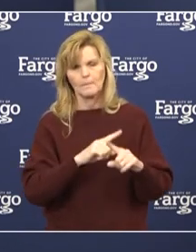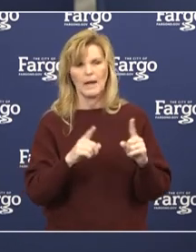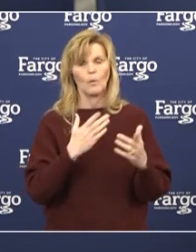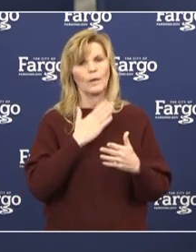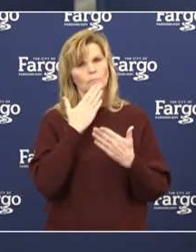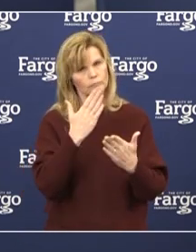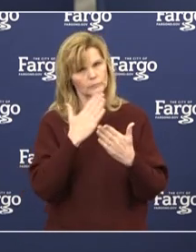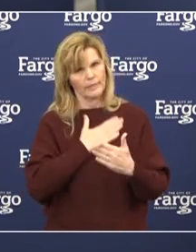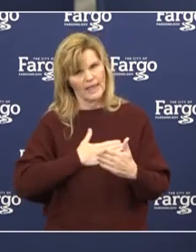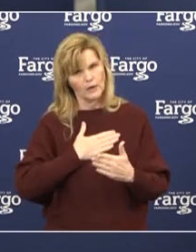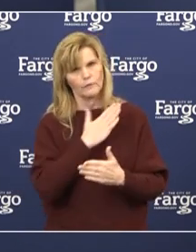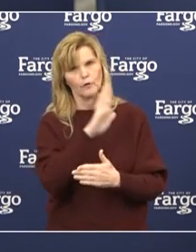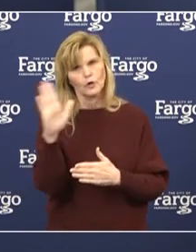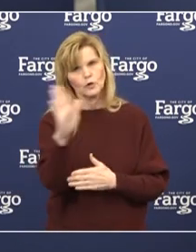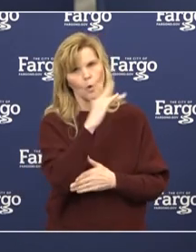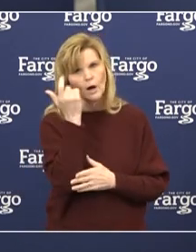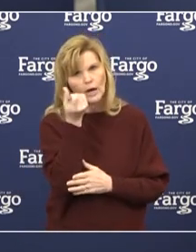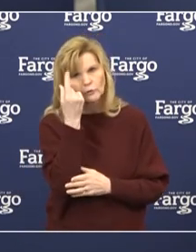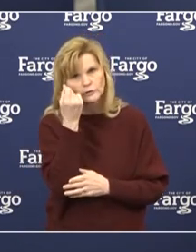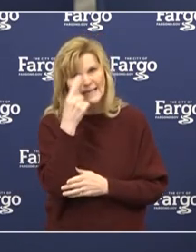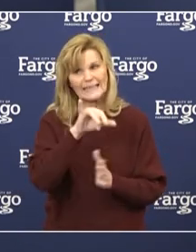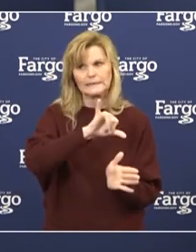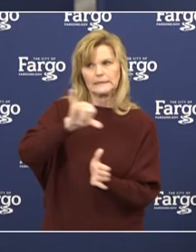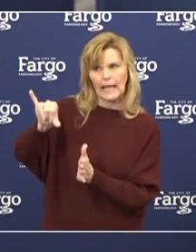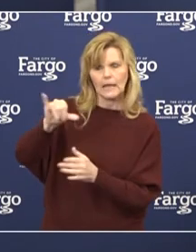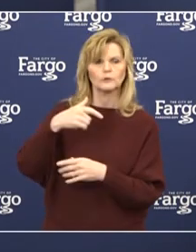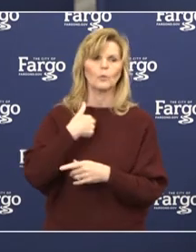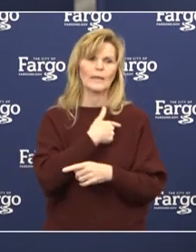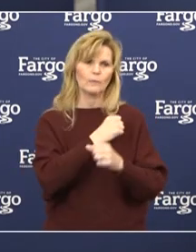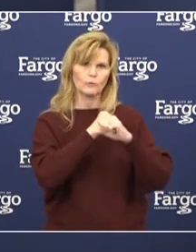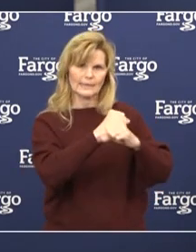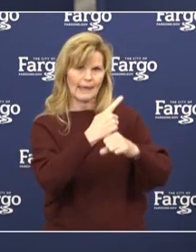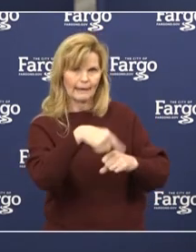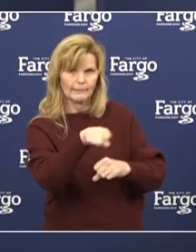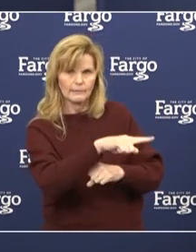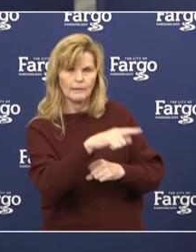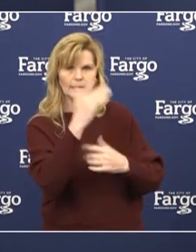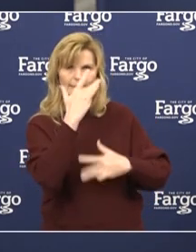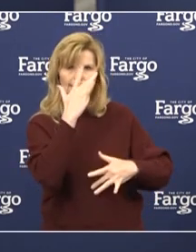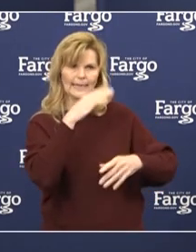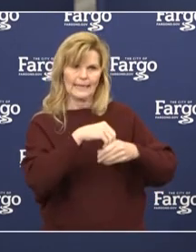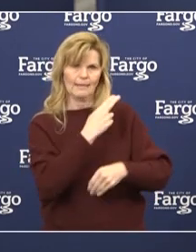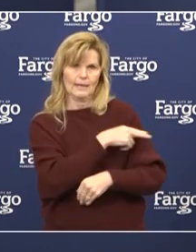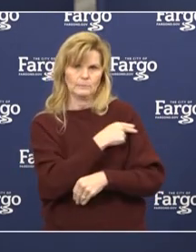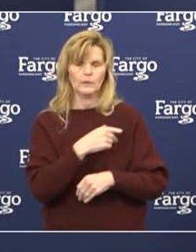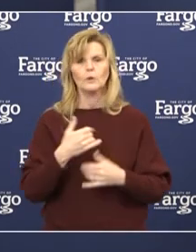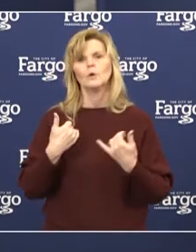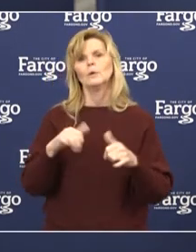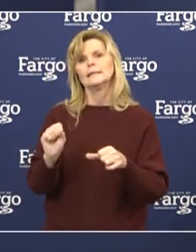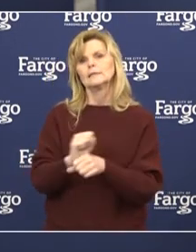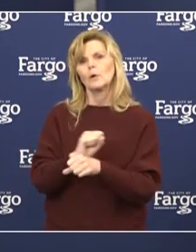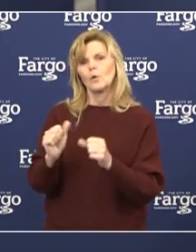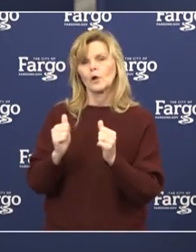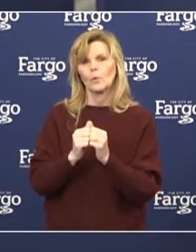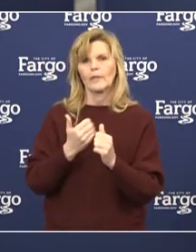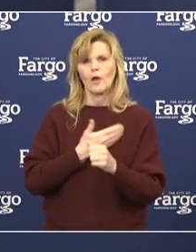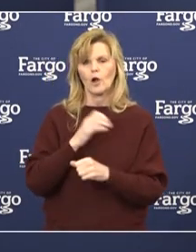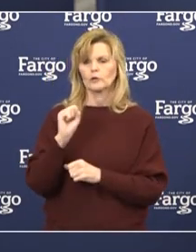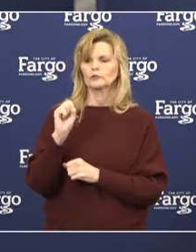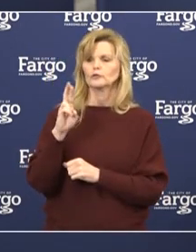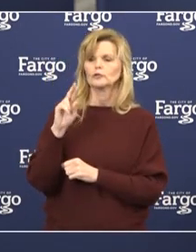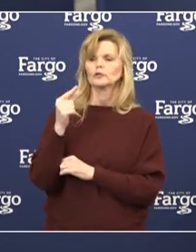as we work to protect them as well as our staff. We continue to work in earnest on our surge planning.